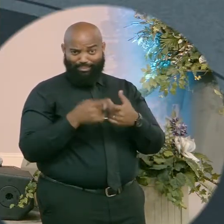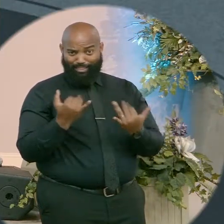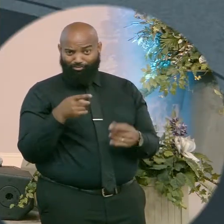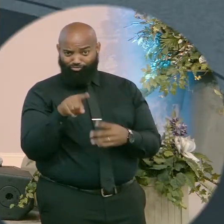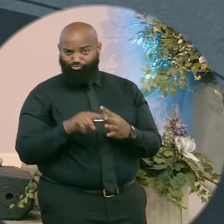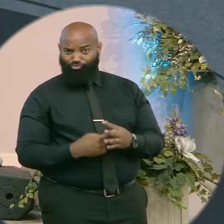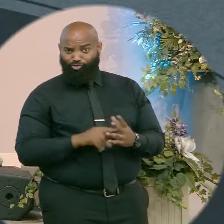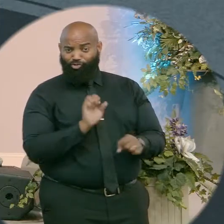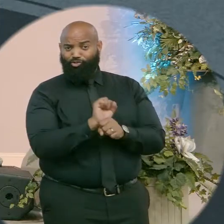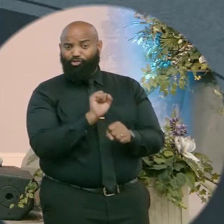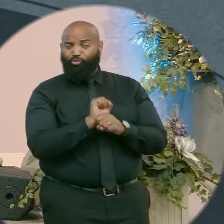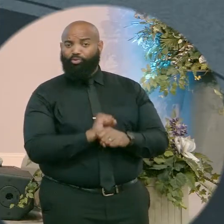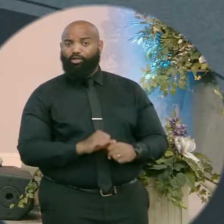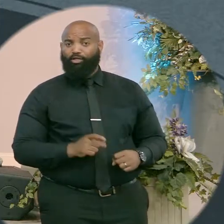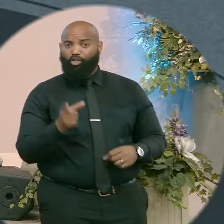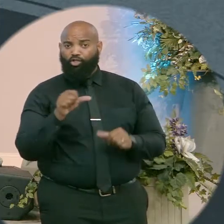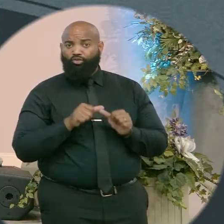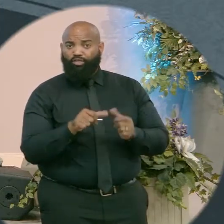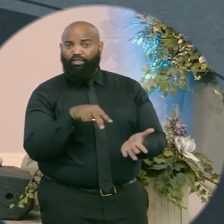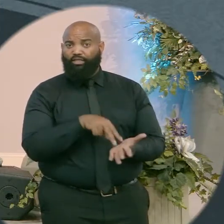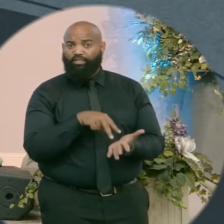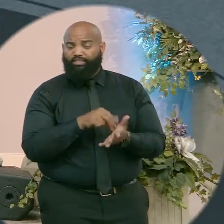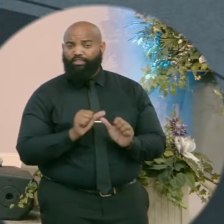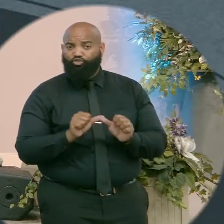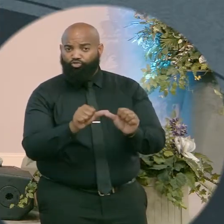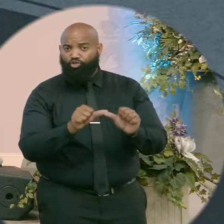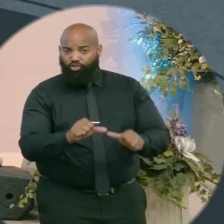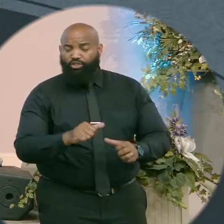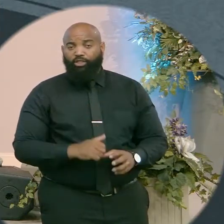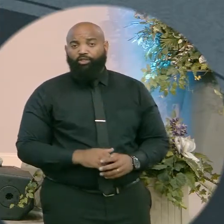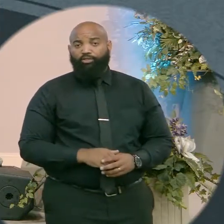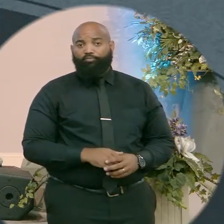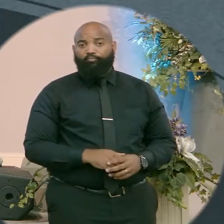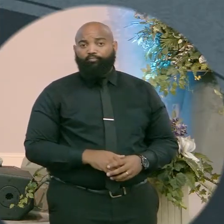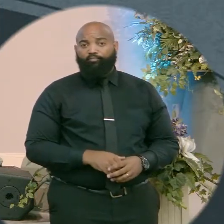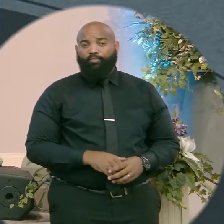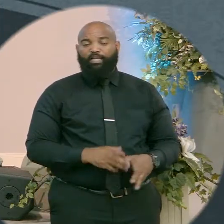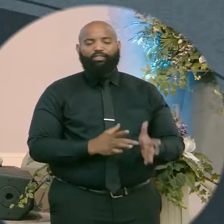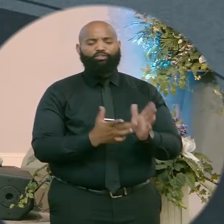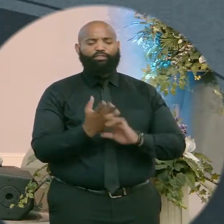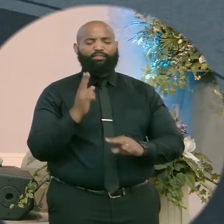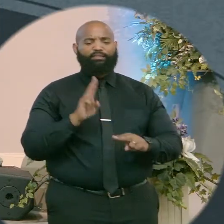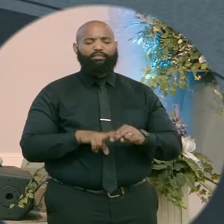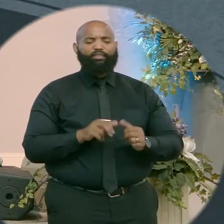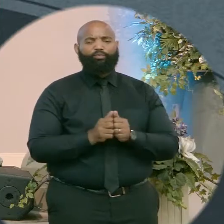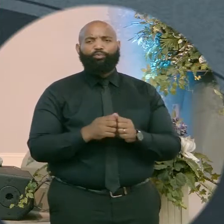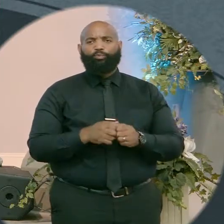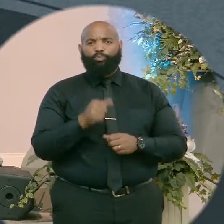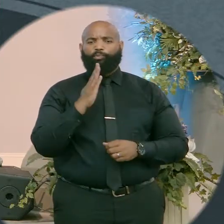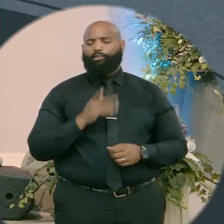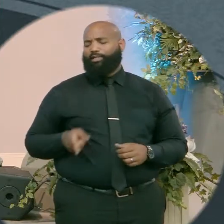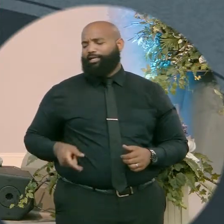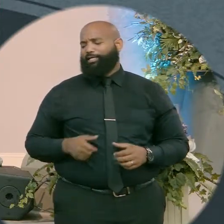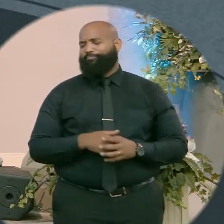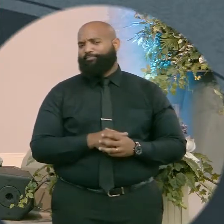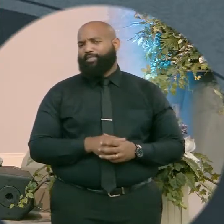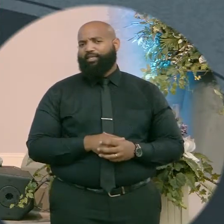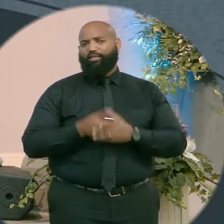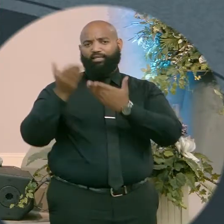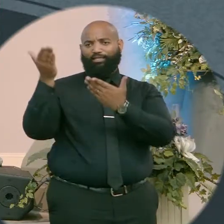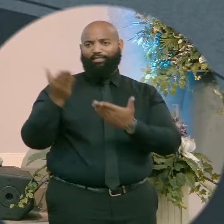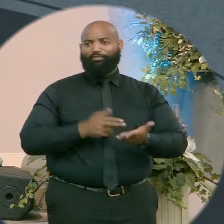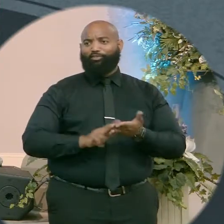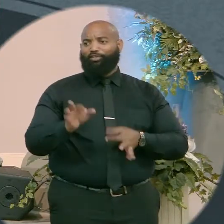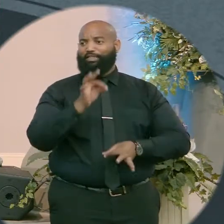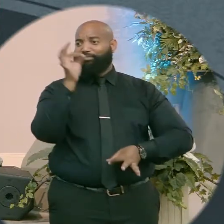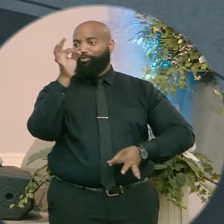He finished so you could stand. And what happens when he sat down next to the Father and then he gave us the Holy Ghost to